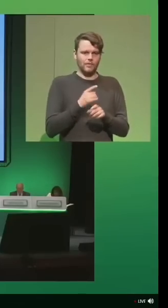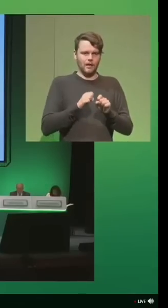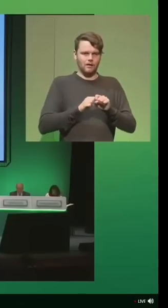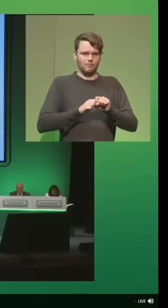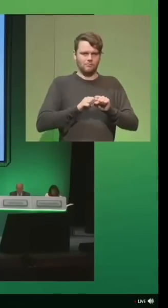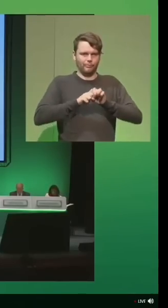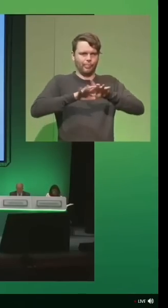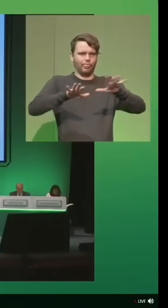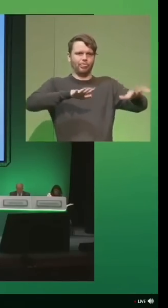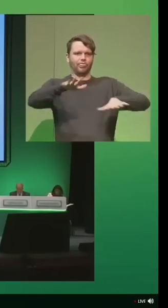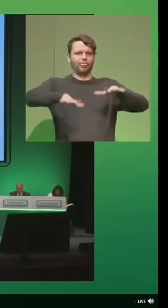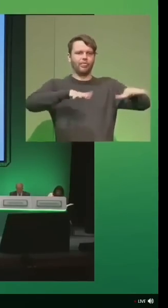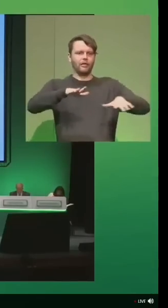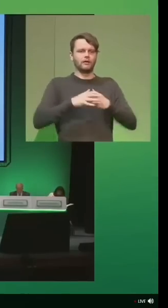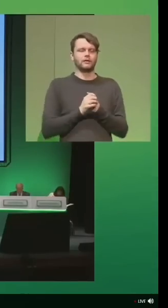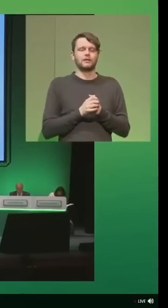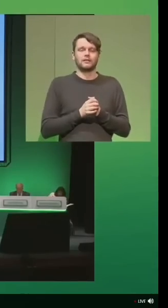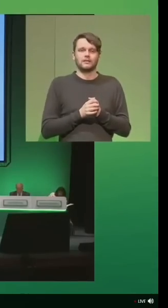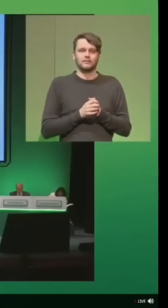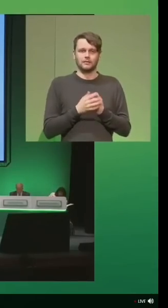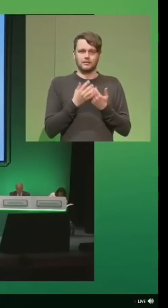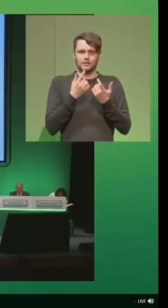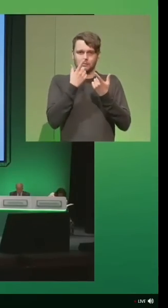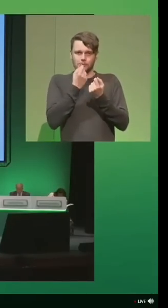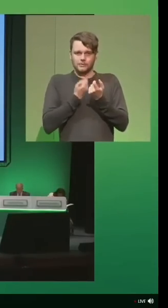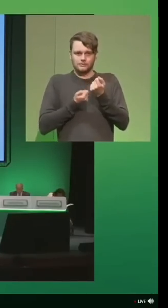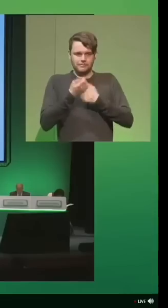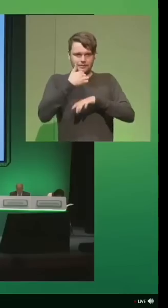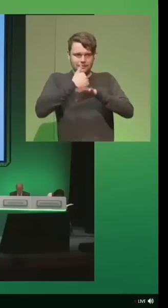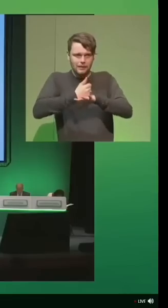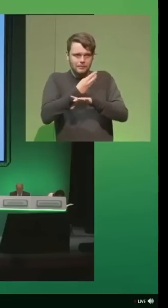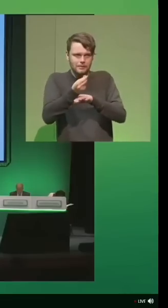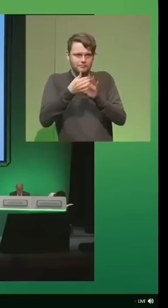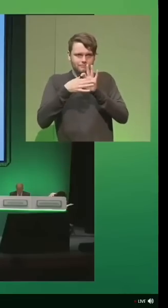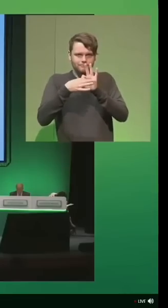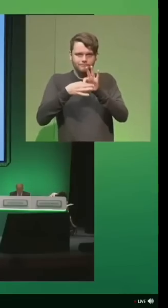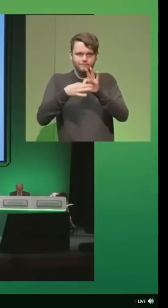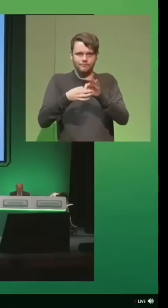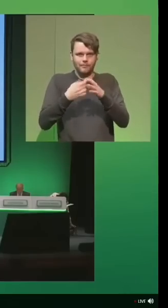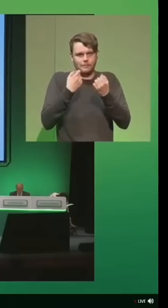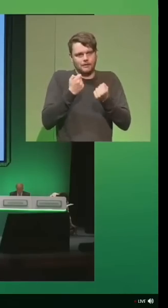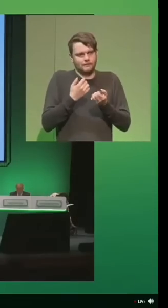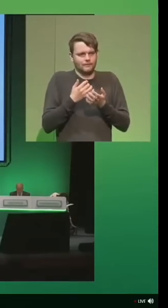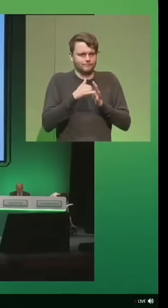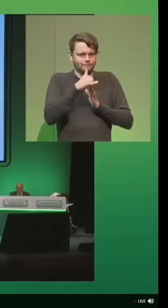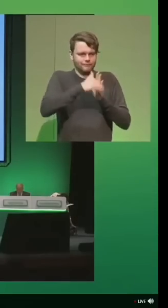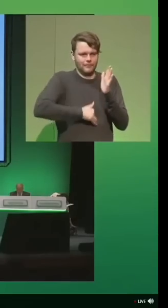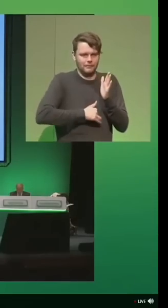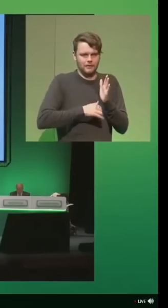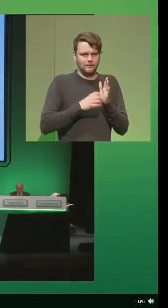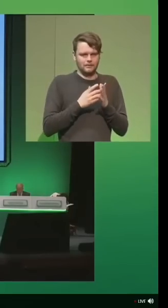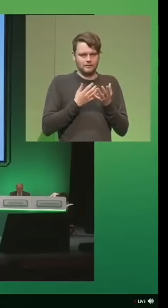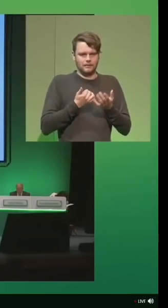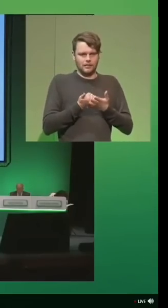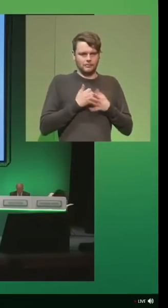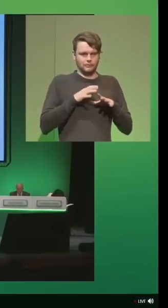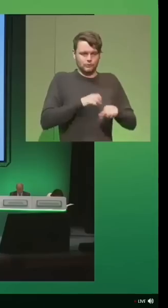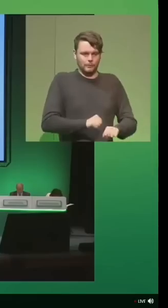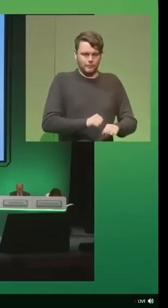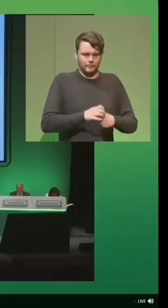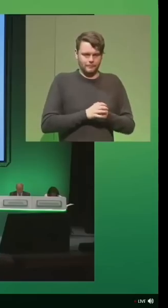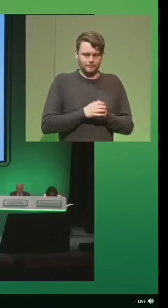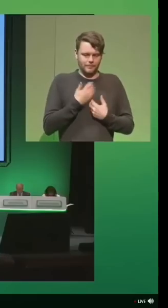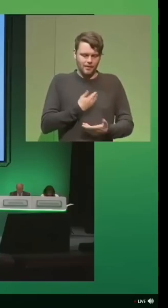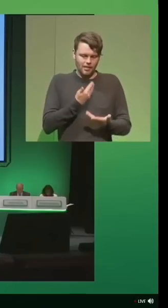gets out of hand, is there any way we can form some liaison with one where I can give you a piece of paper where you can stop it in its tracks?